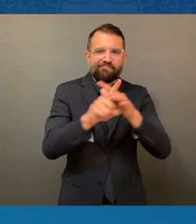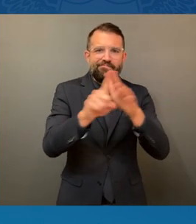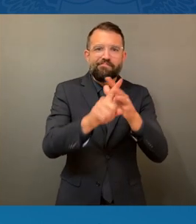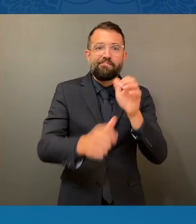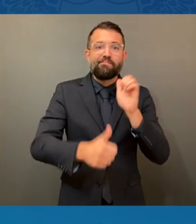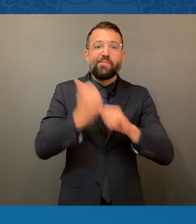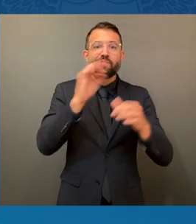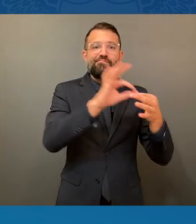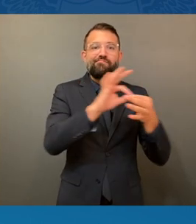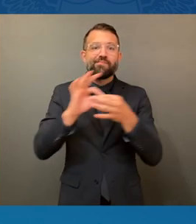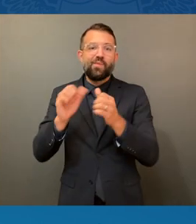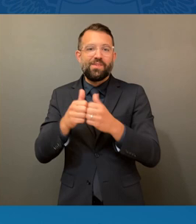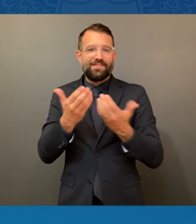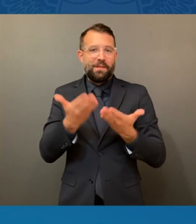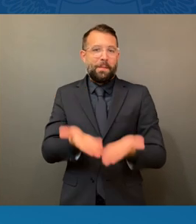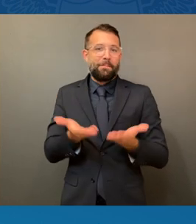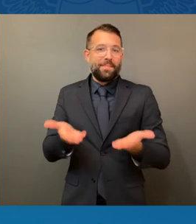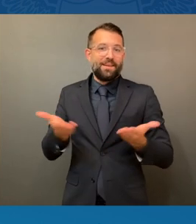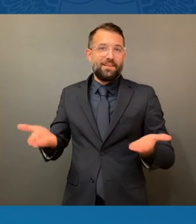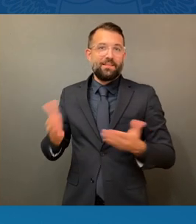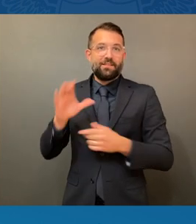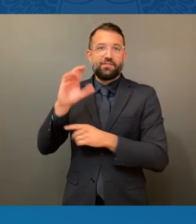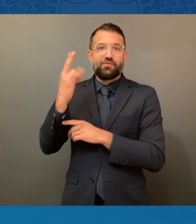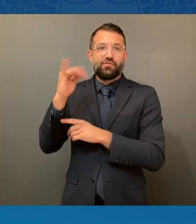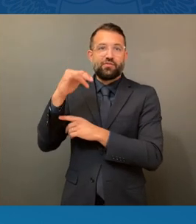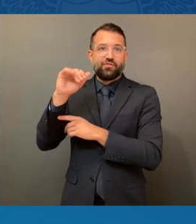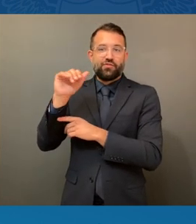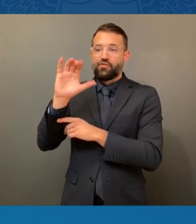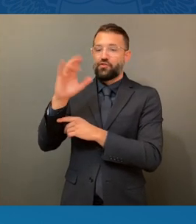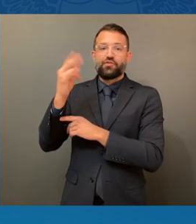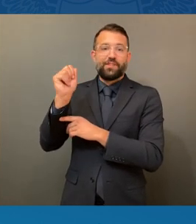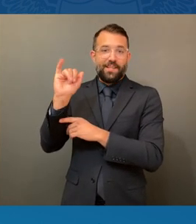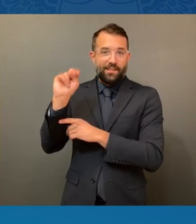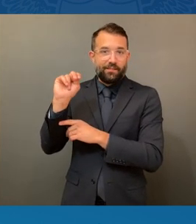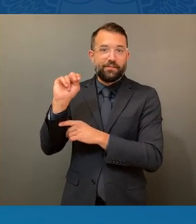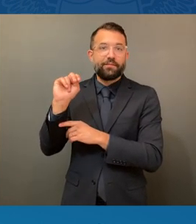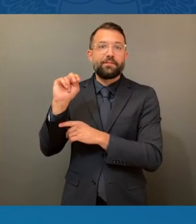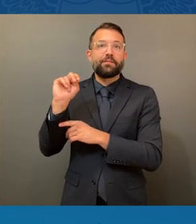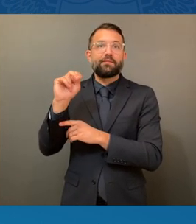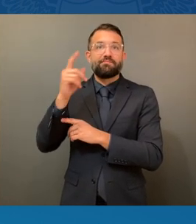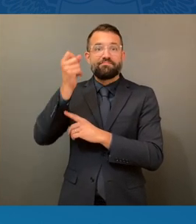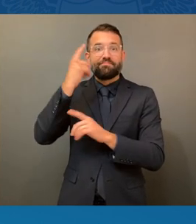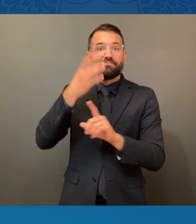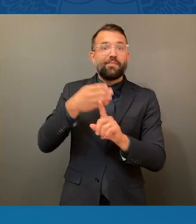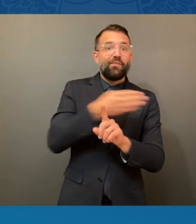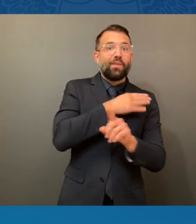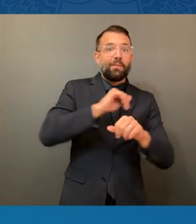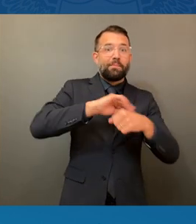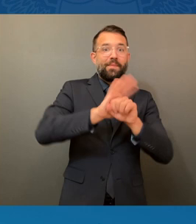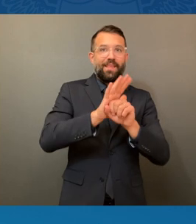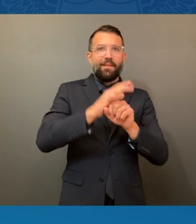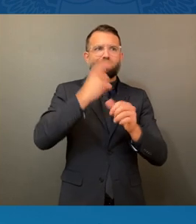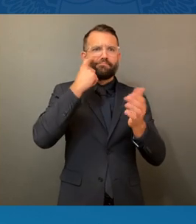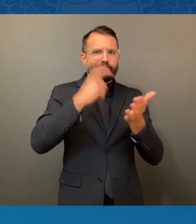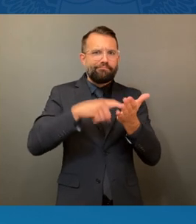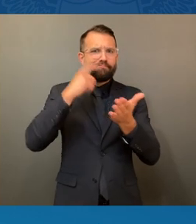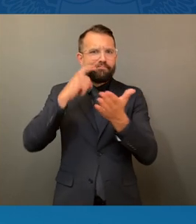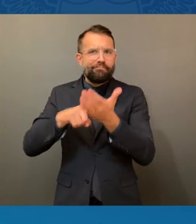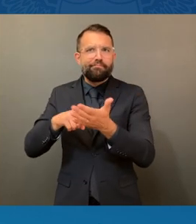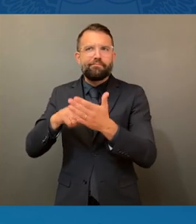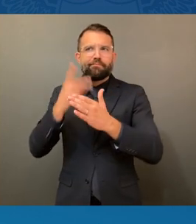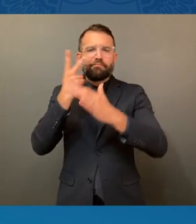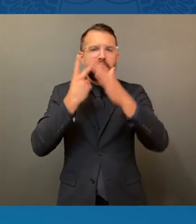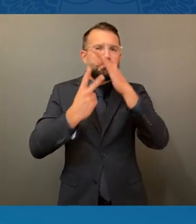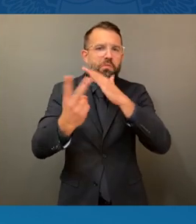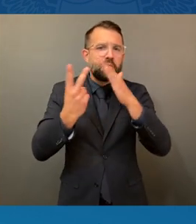about the weakness of the supply chain even before the pandemic. It was almost predictable, but the pandemic brought